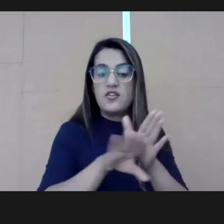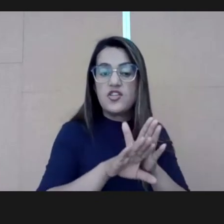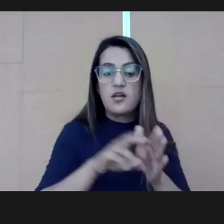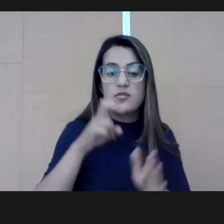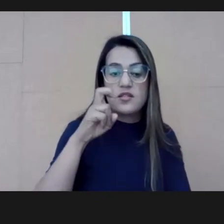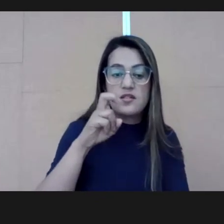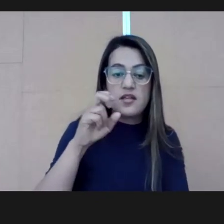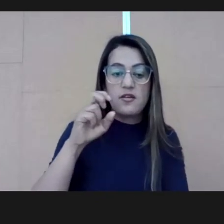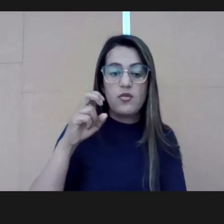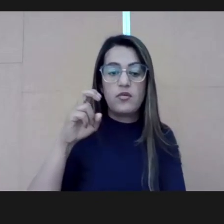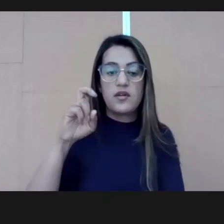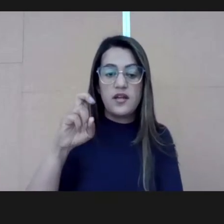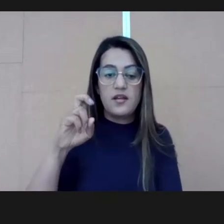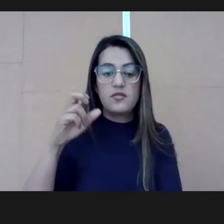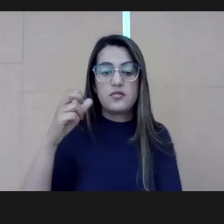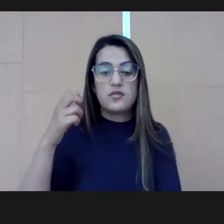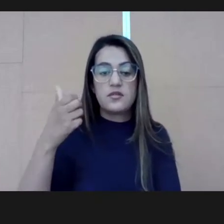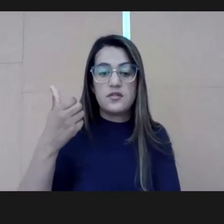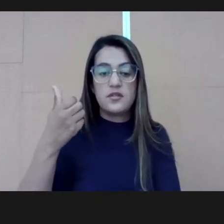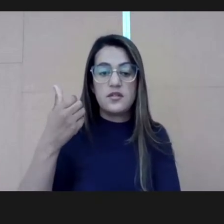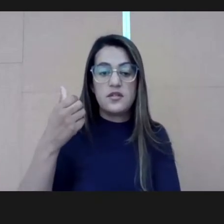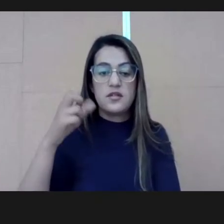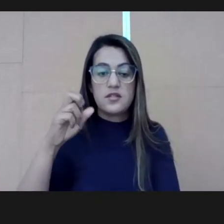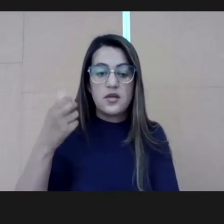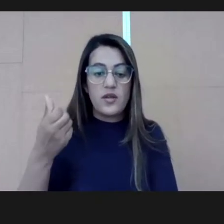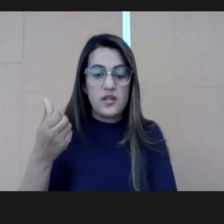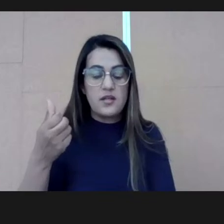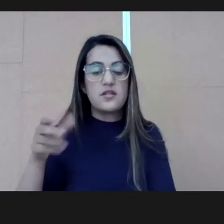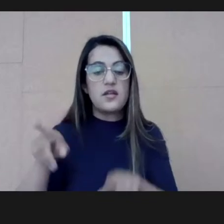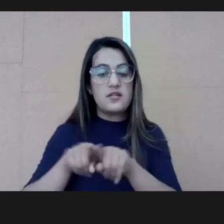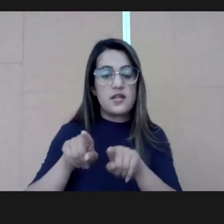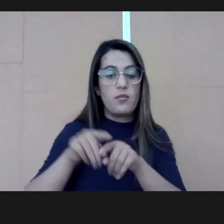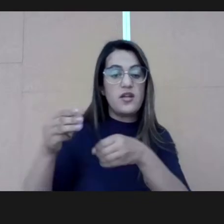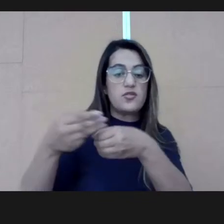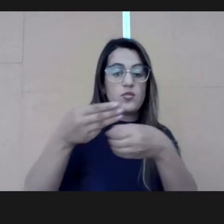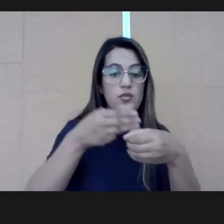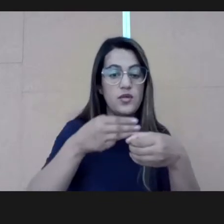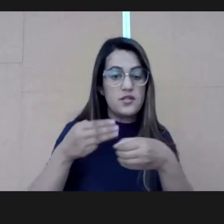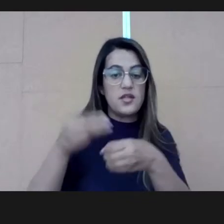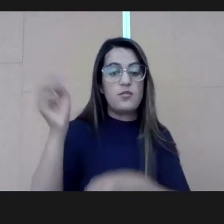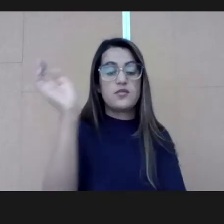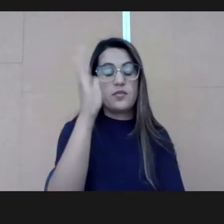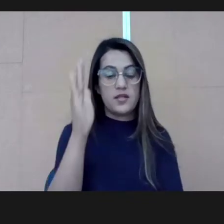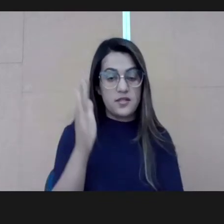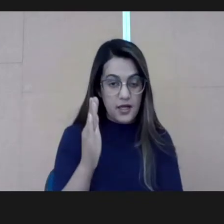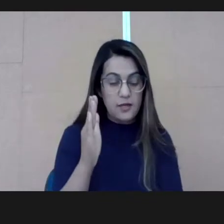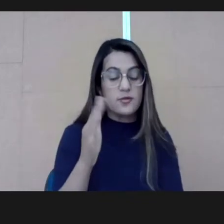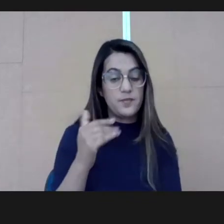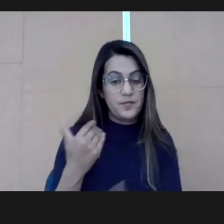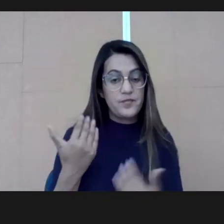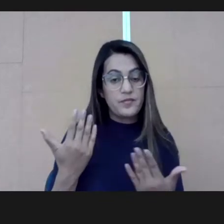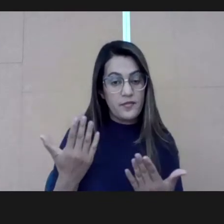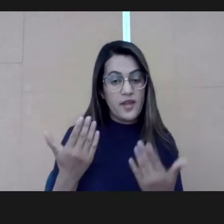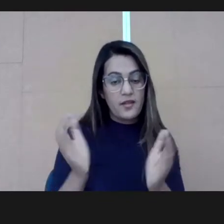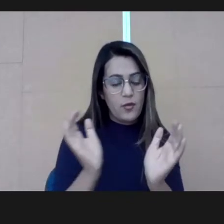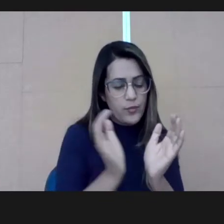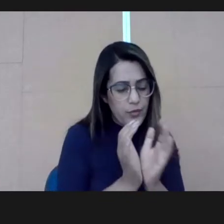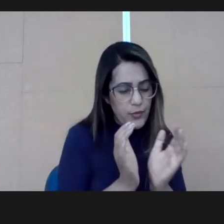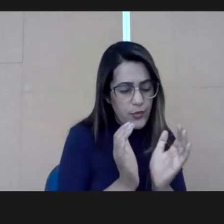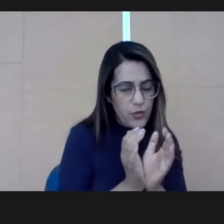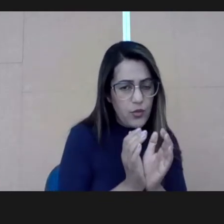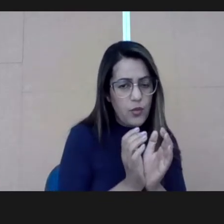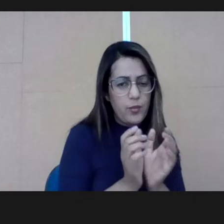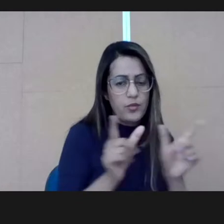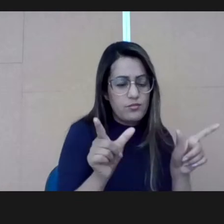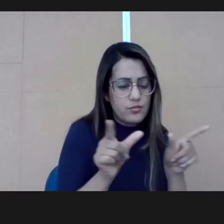got to more than 5,000 municipalities, almost 10% of the municipalities in the